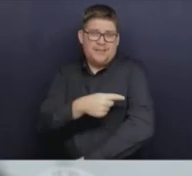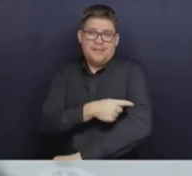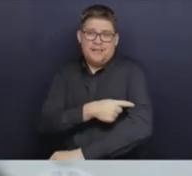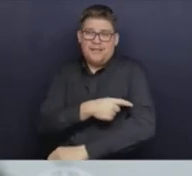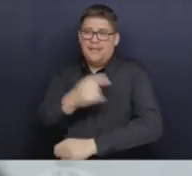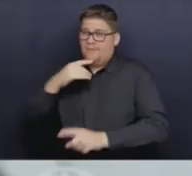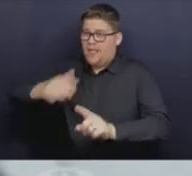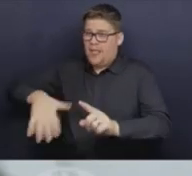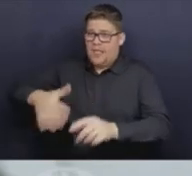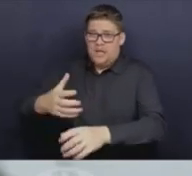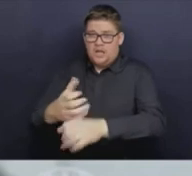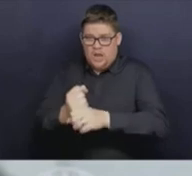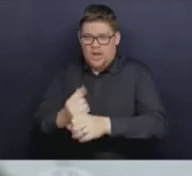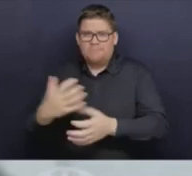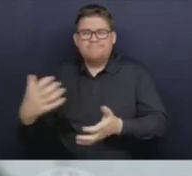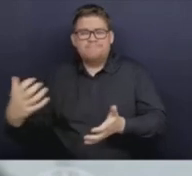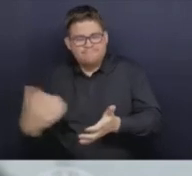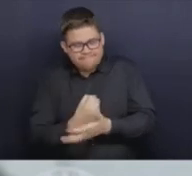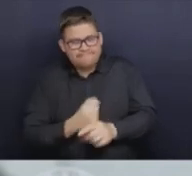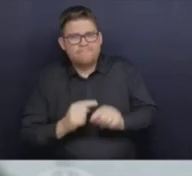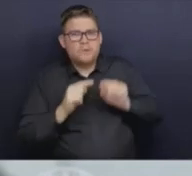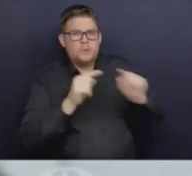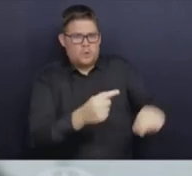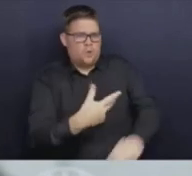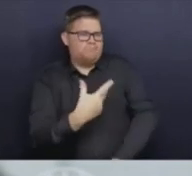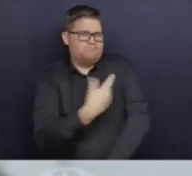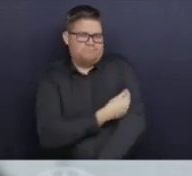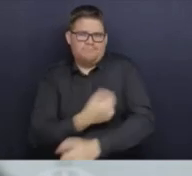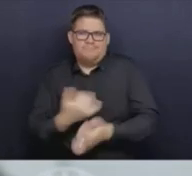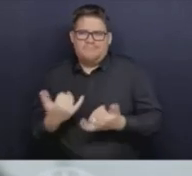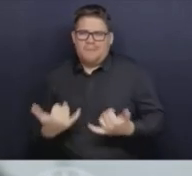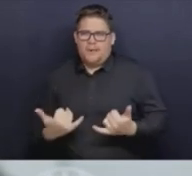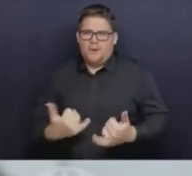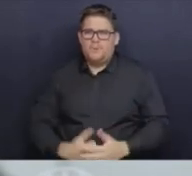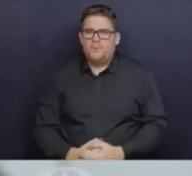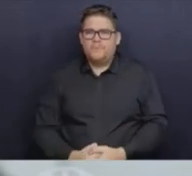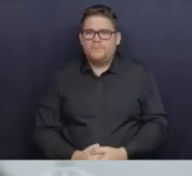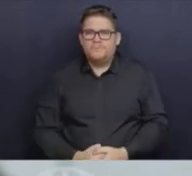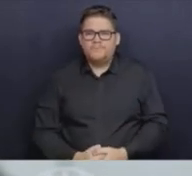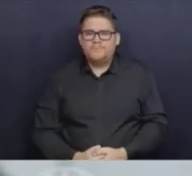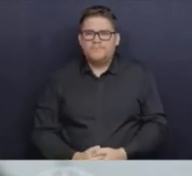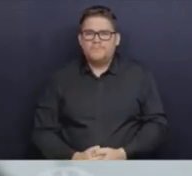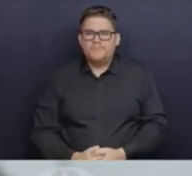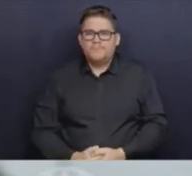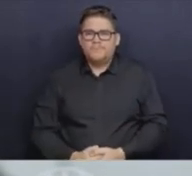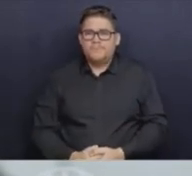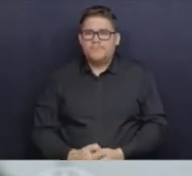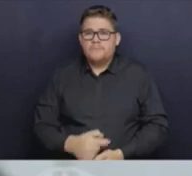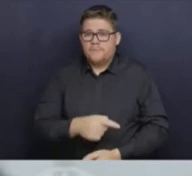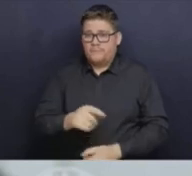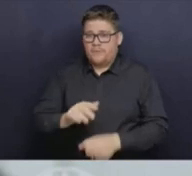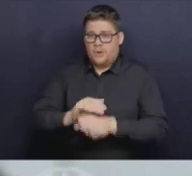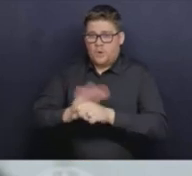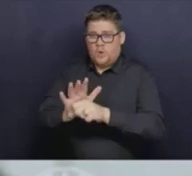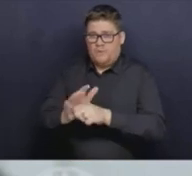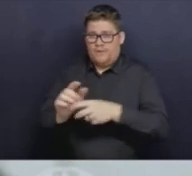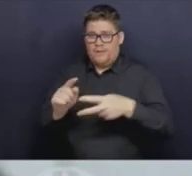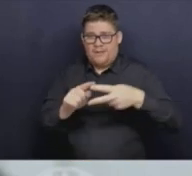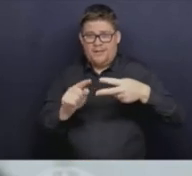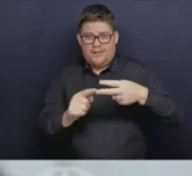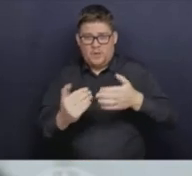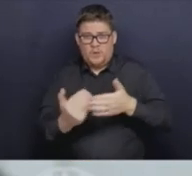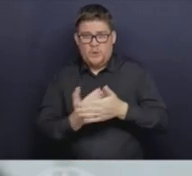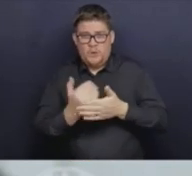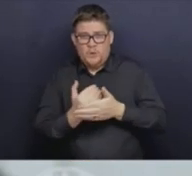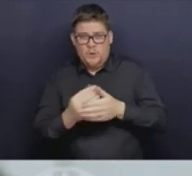So we must remember that these new strains may make us more vulnerable to infection, but they don't render